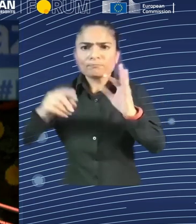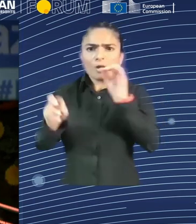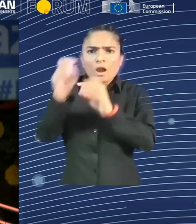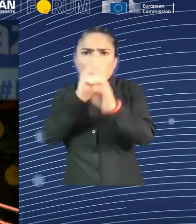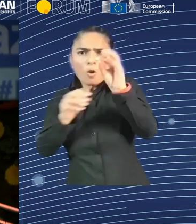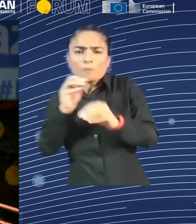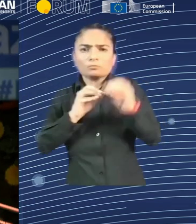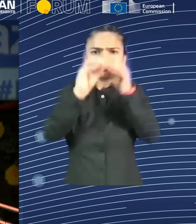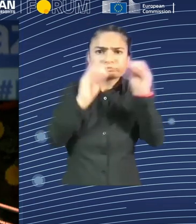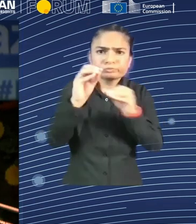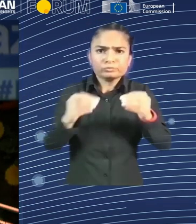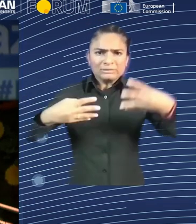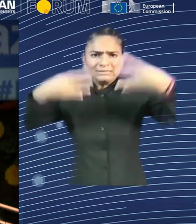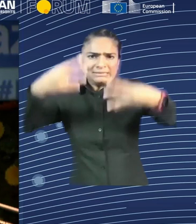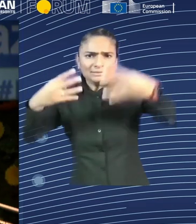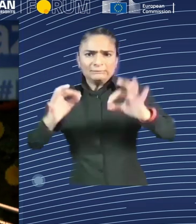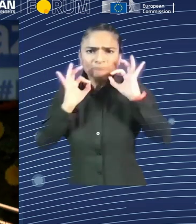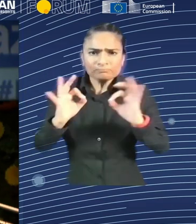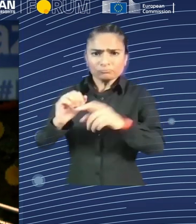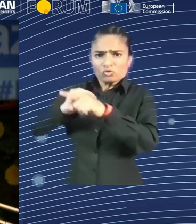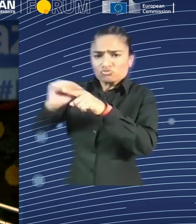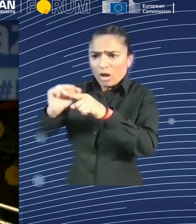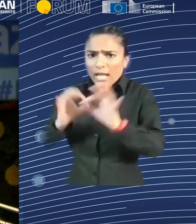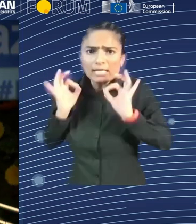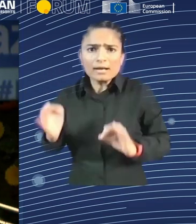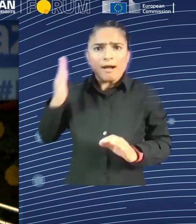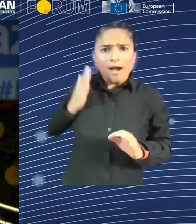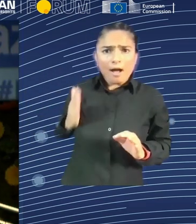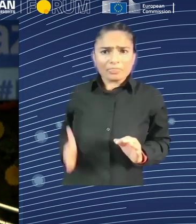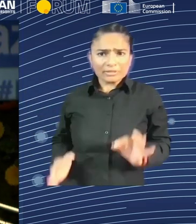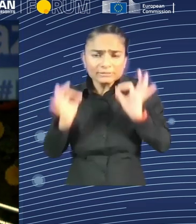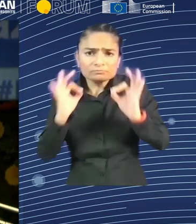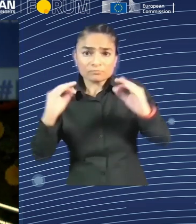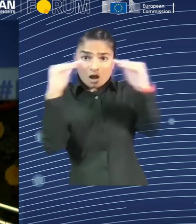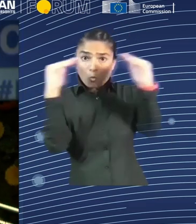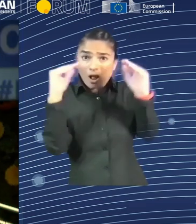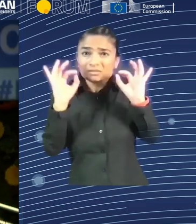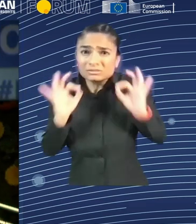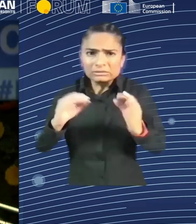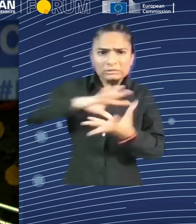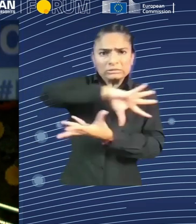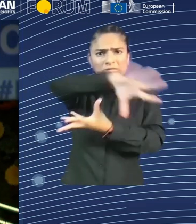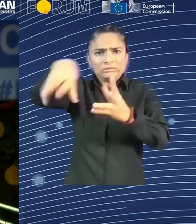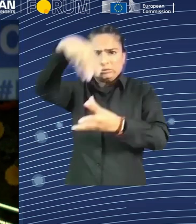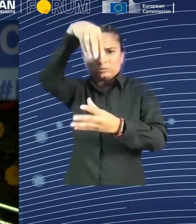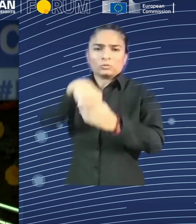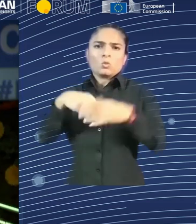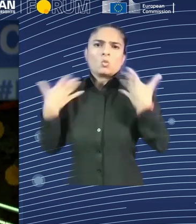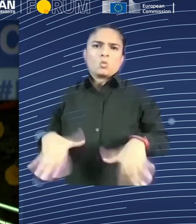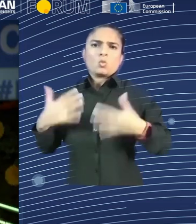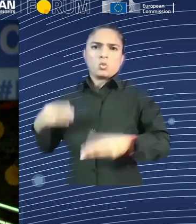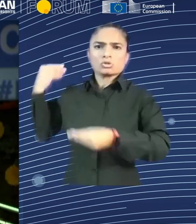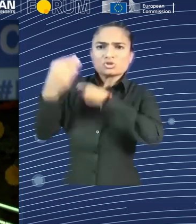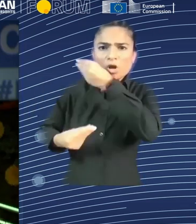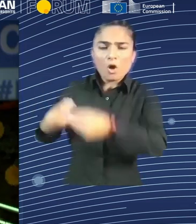teaching and learning in our education, right now, all of a sudden, people are starting to take philosophy